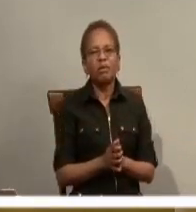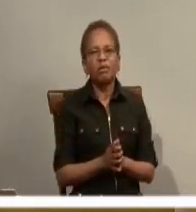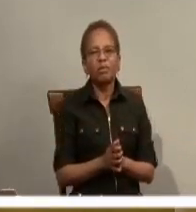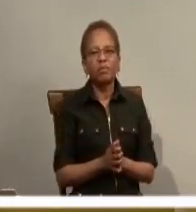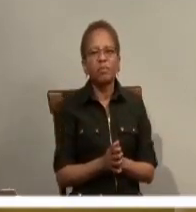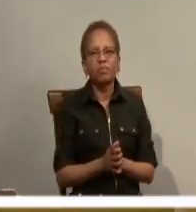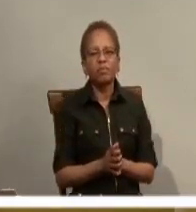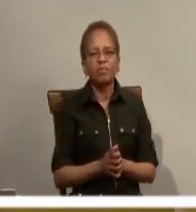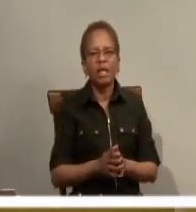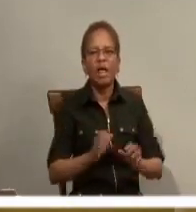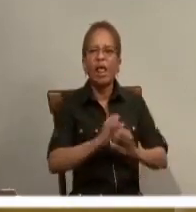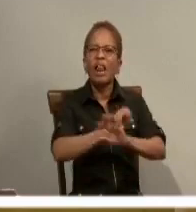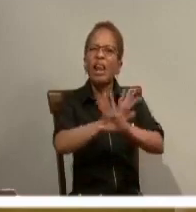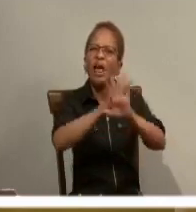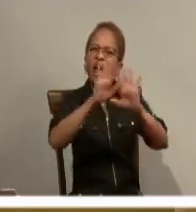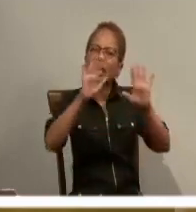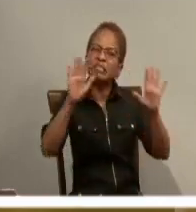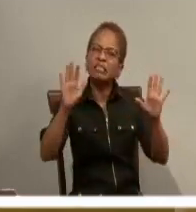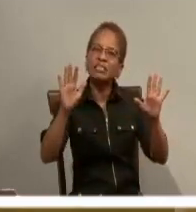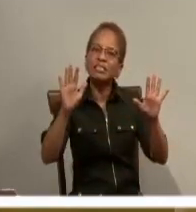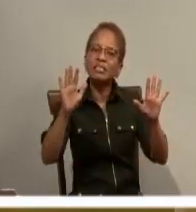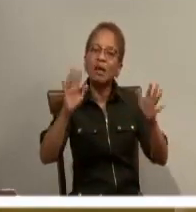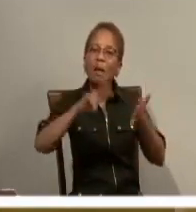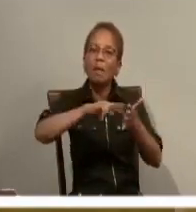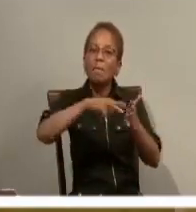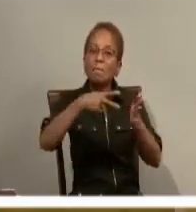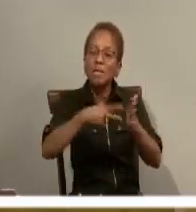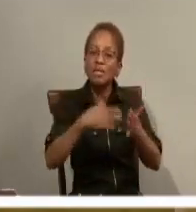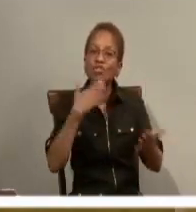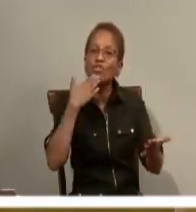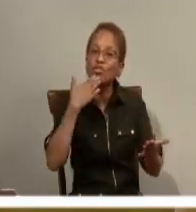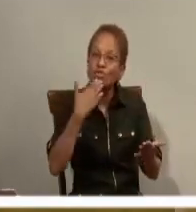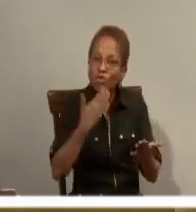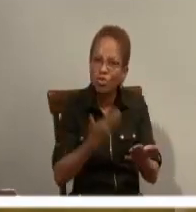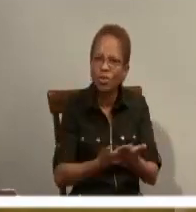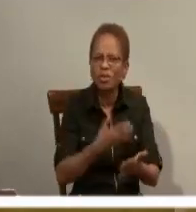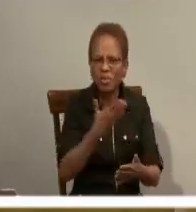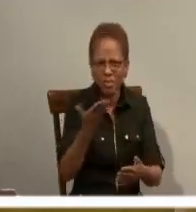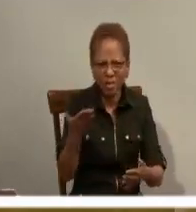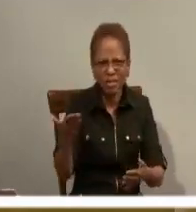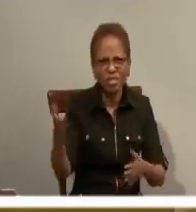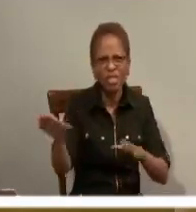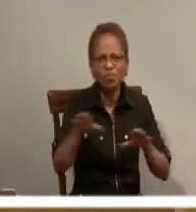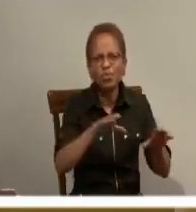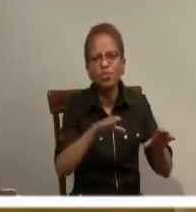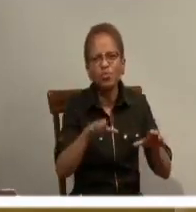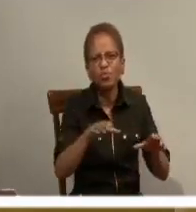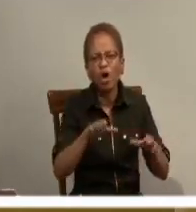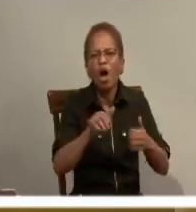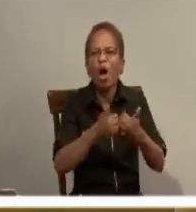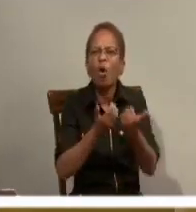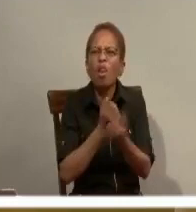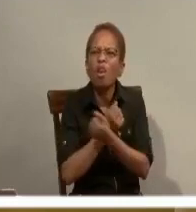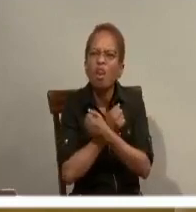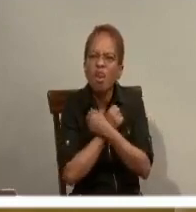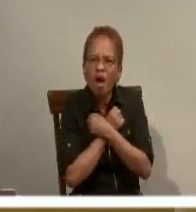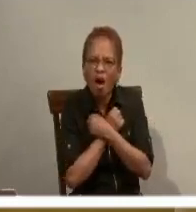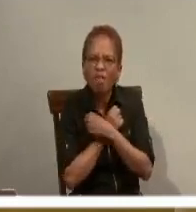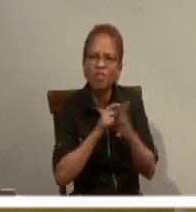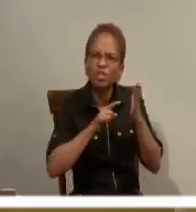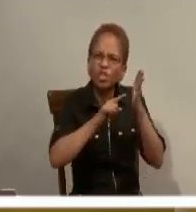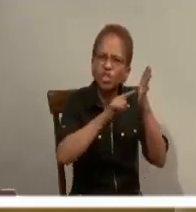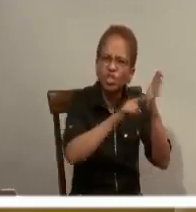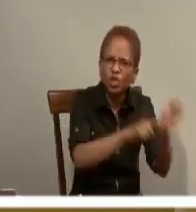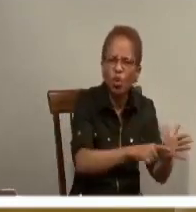that the light is charity, which is a good works that we do, which is a way that we love, and the way that we show human